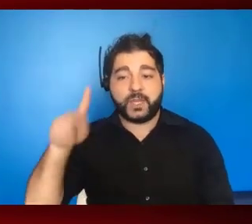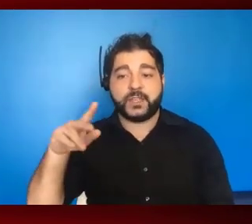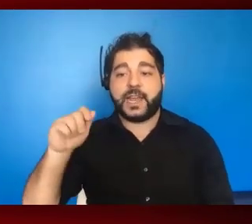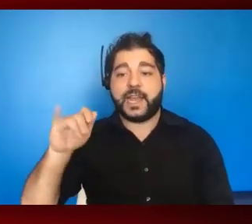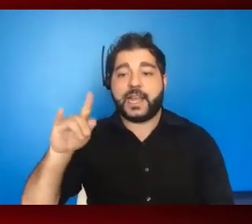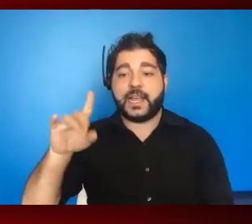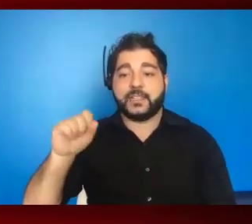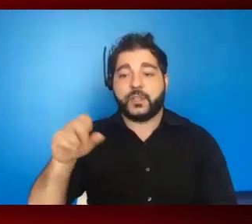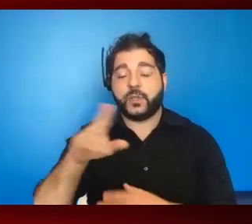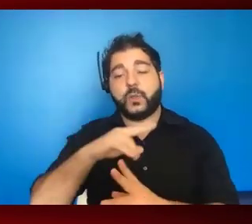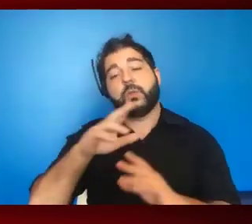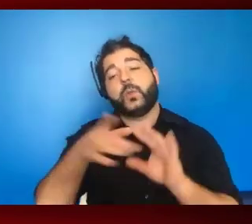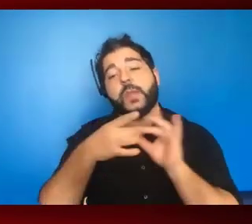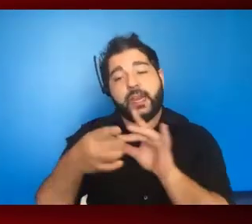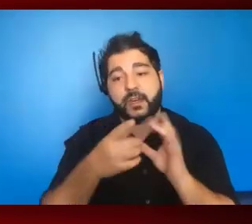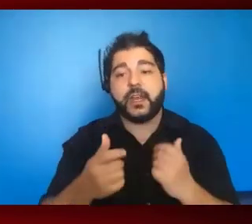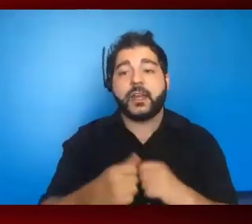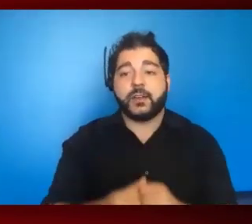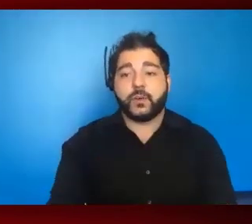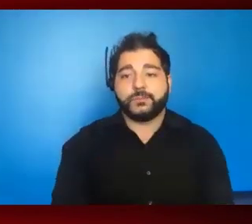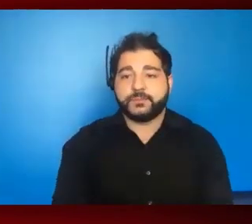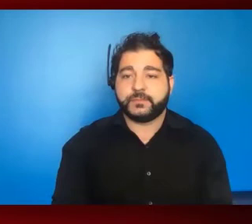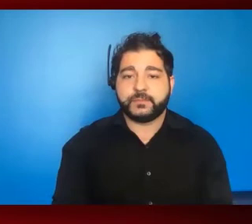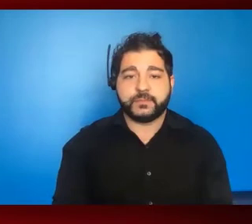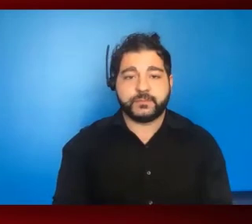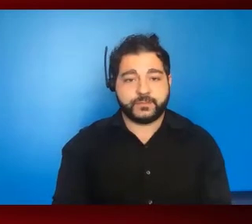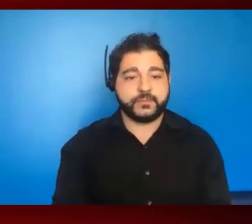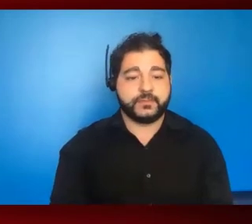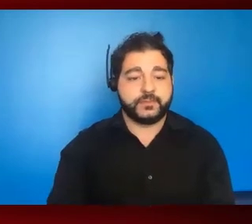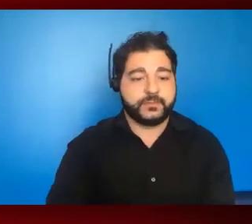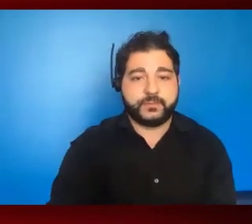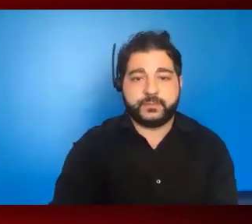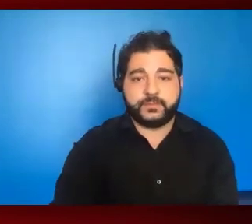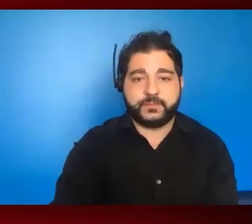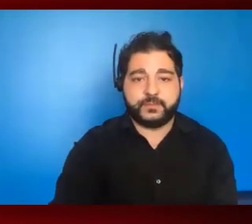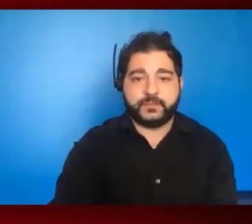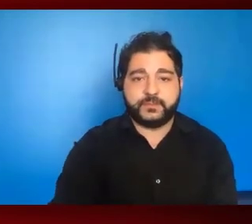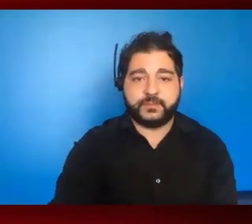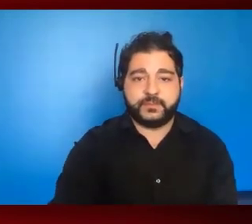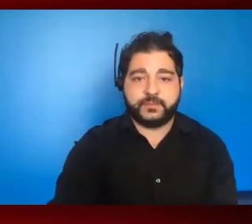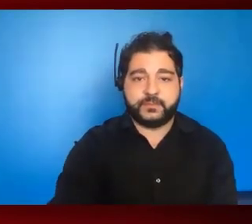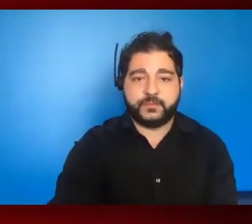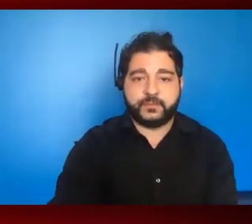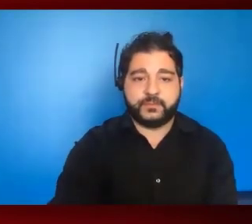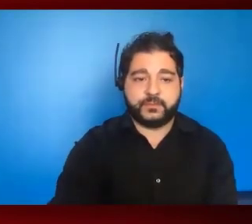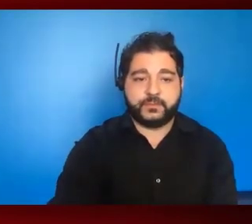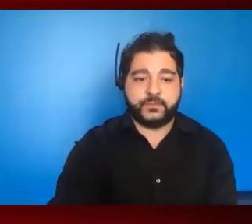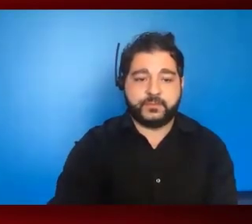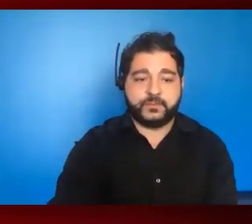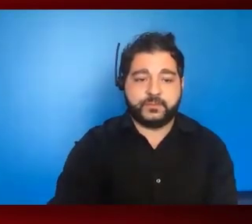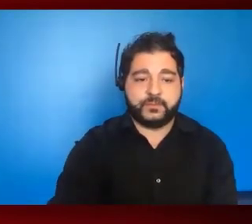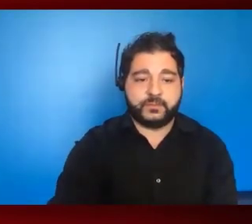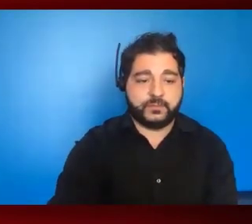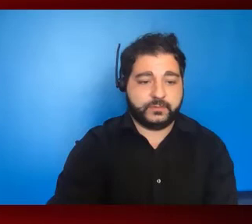so pleased to be with all of you for what's shaping up to be another amazing AIDS Watch. First, thanks to all of you for lending your voices.